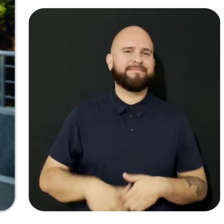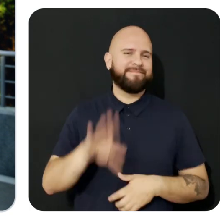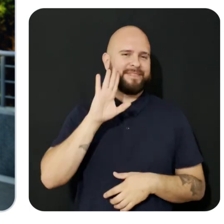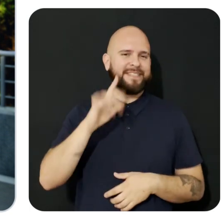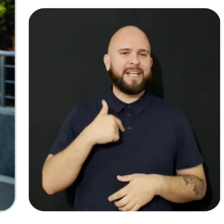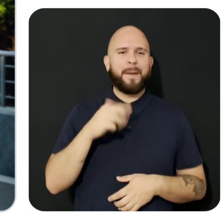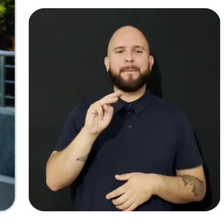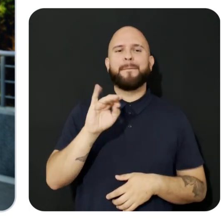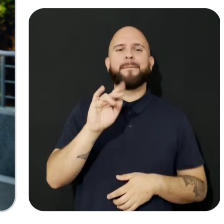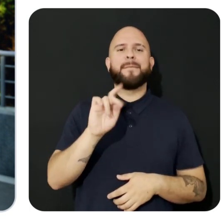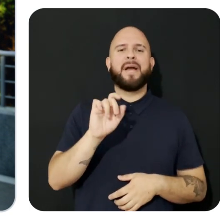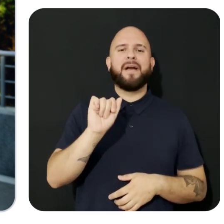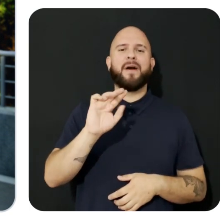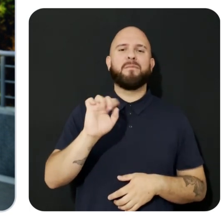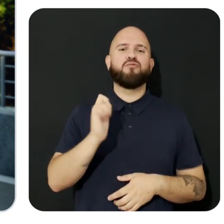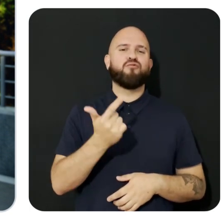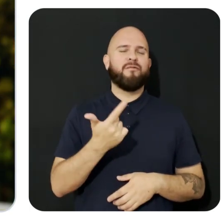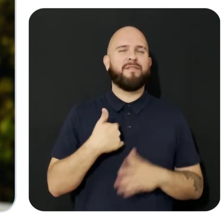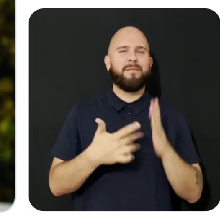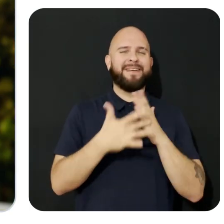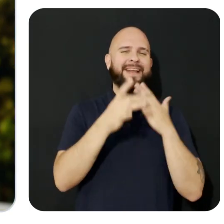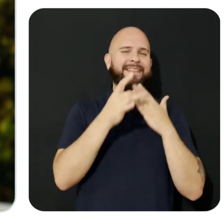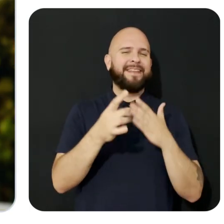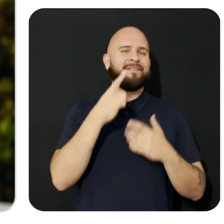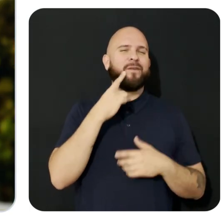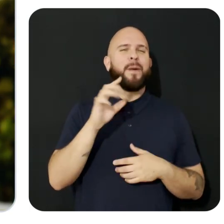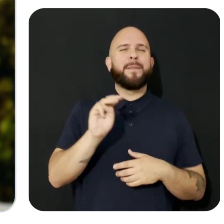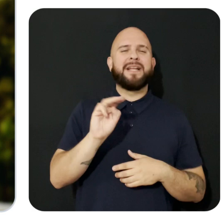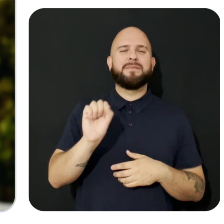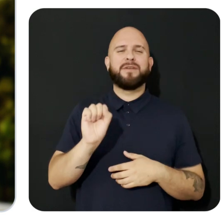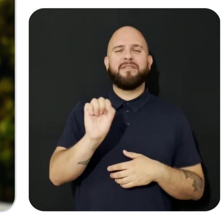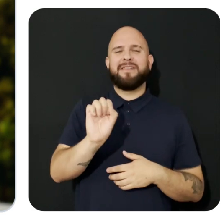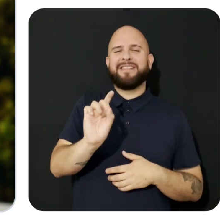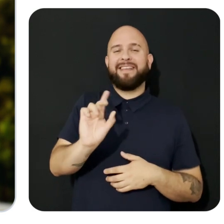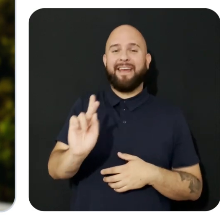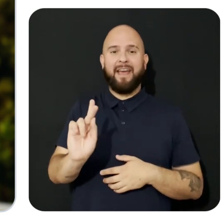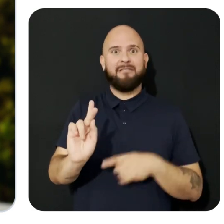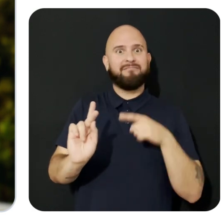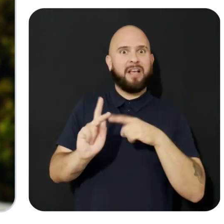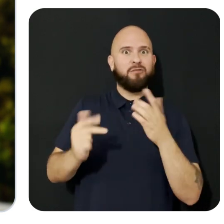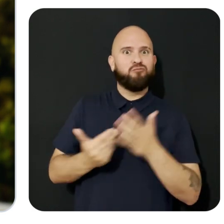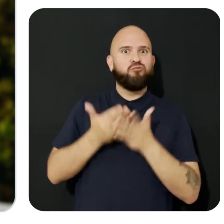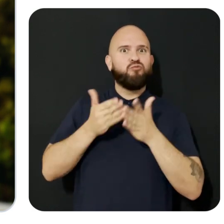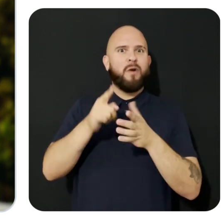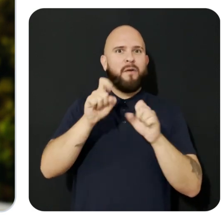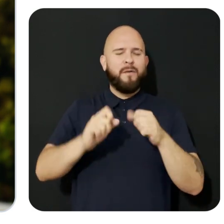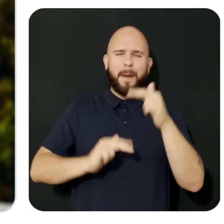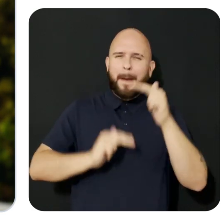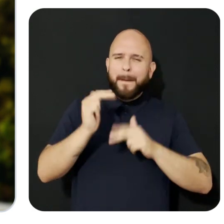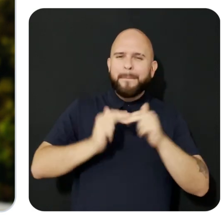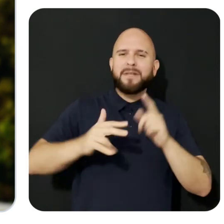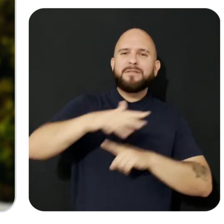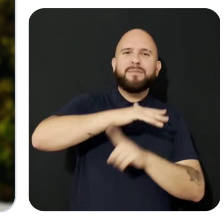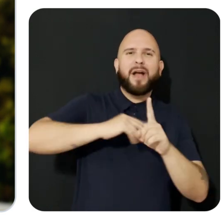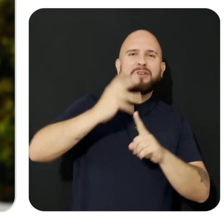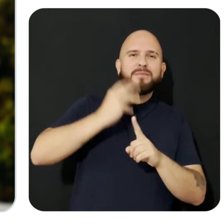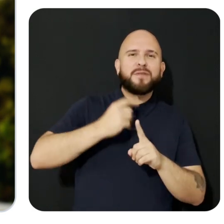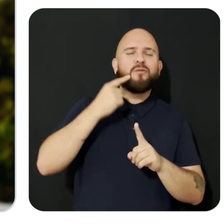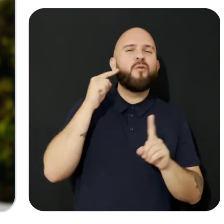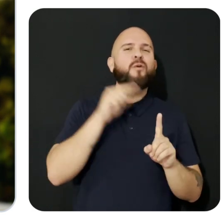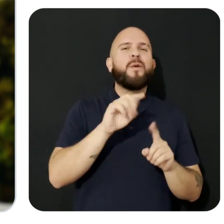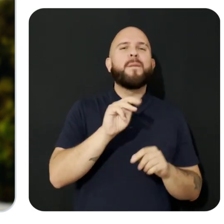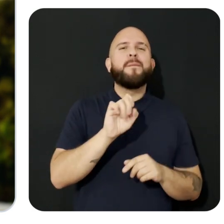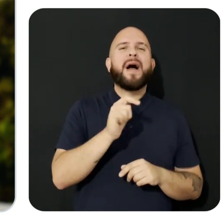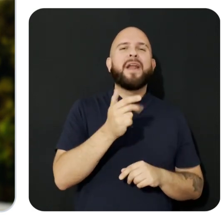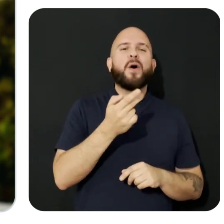the tech lead for Meta Spatial SDK. Meta Spatial SDK is a new way to build spatial experiences for